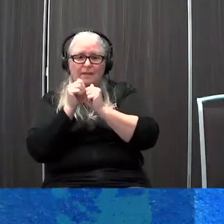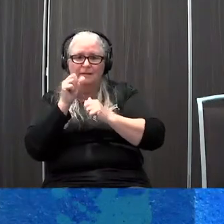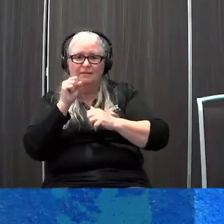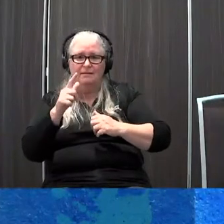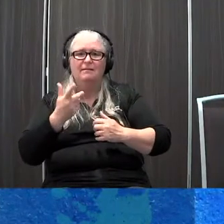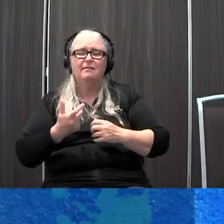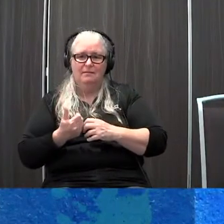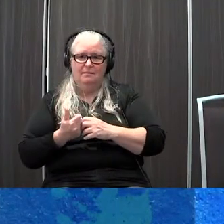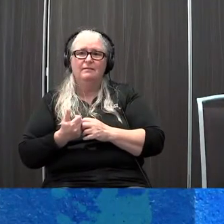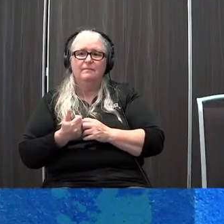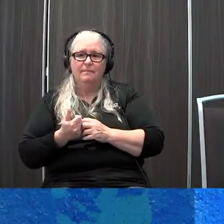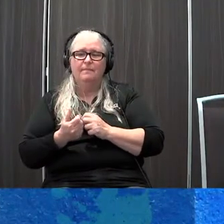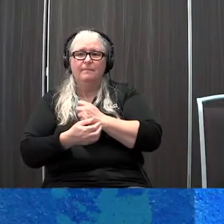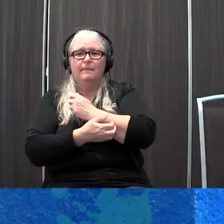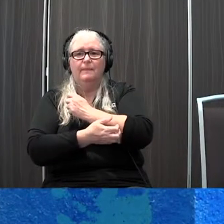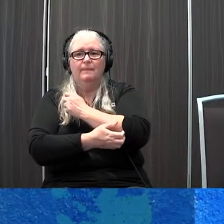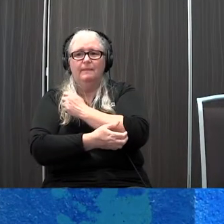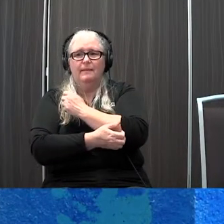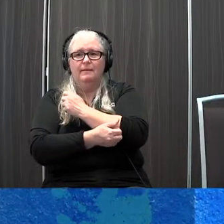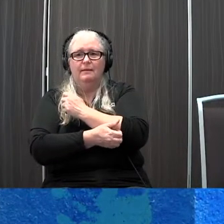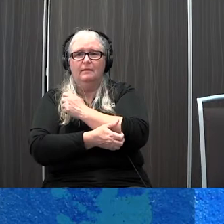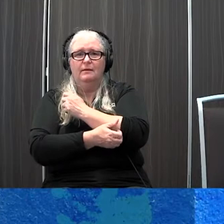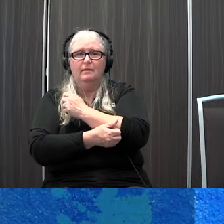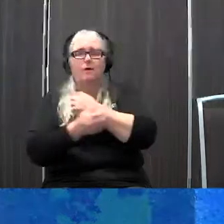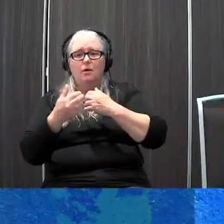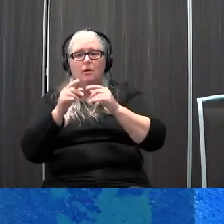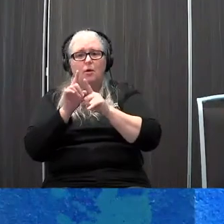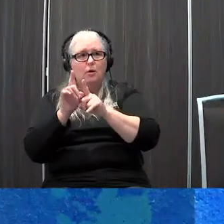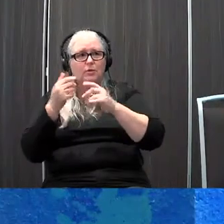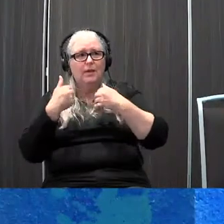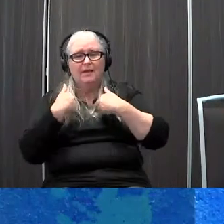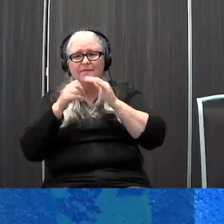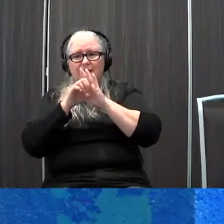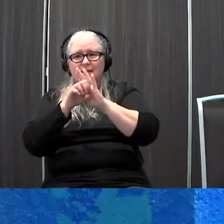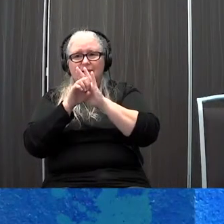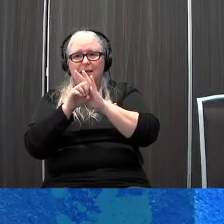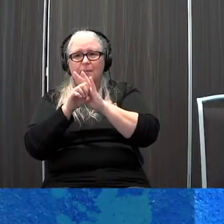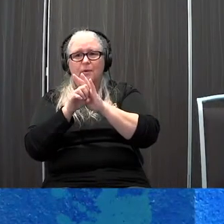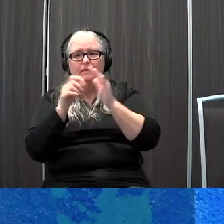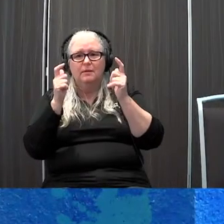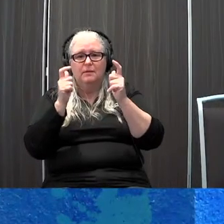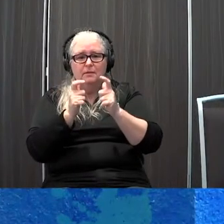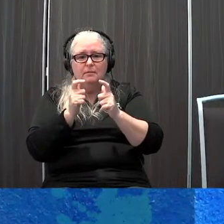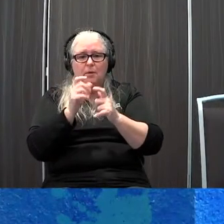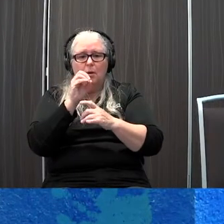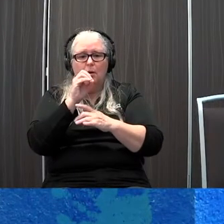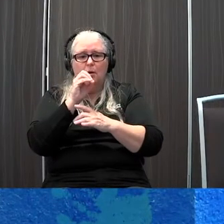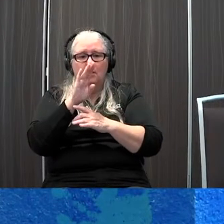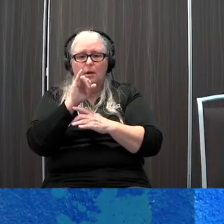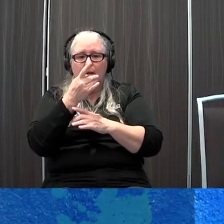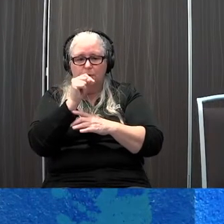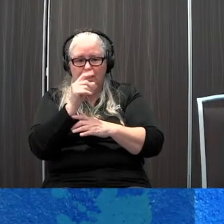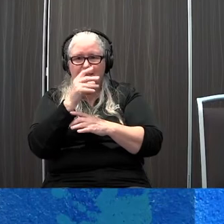so we also have an example of small object and picture communication and